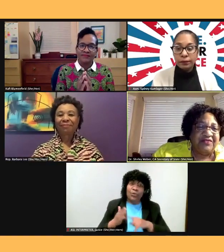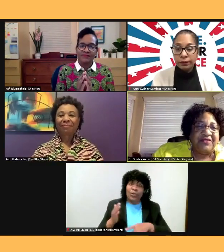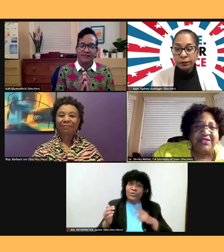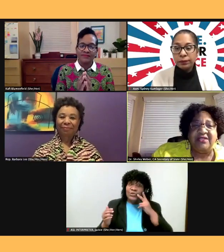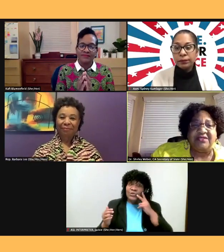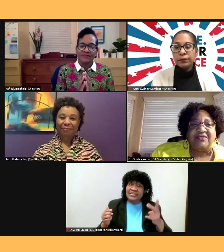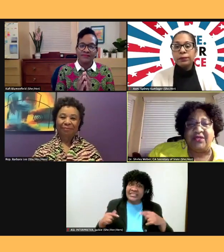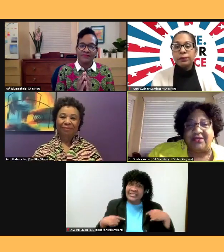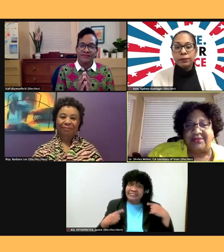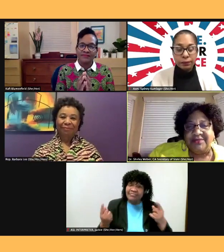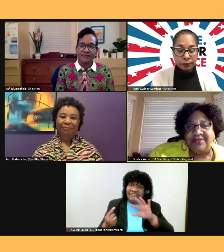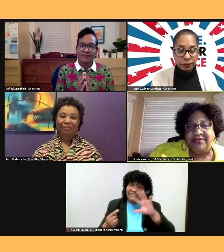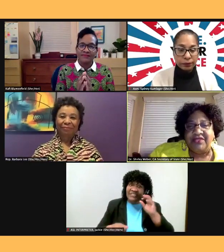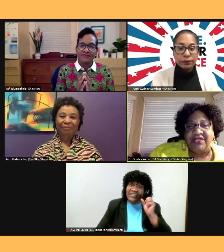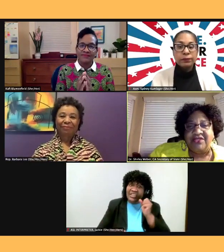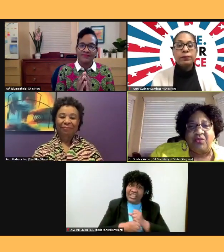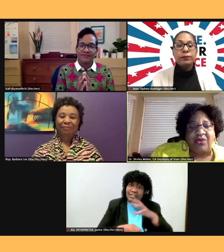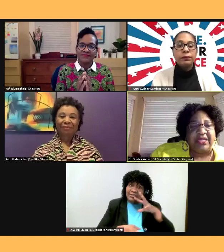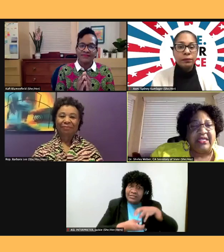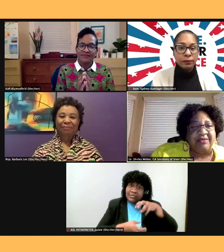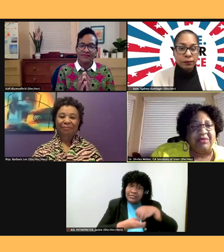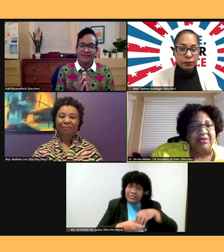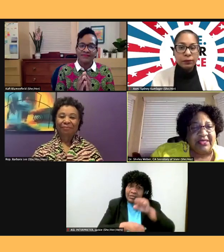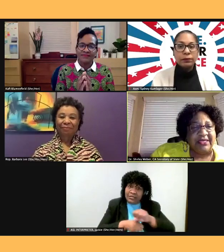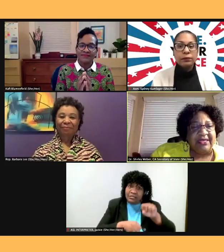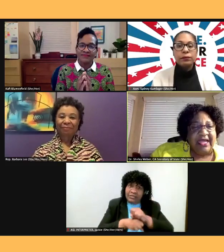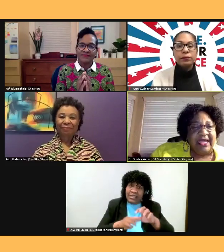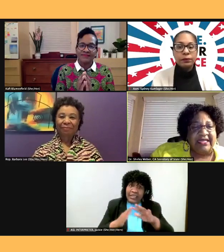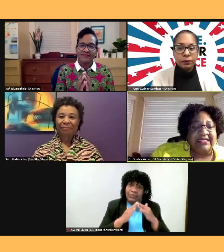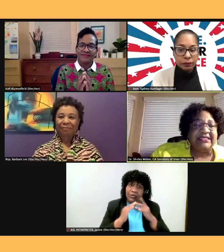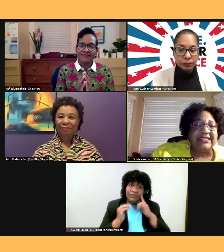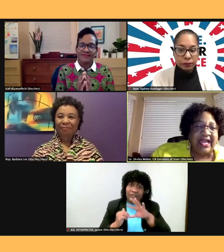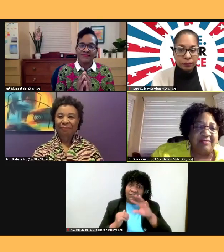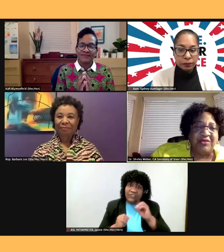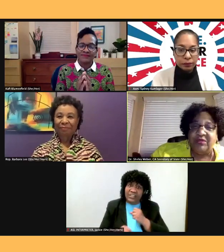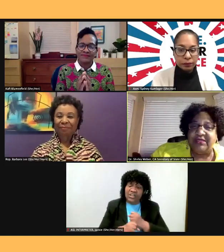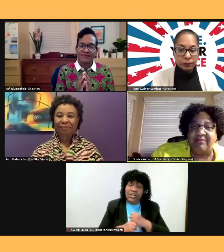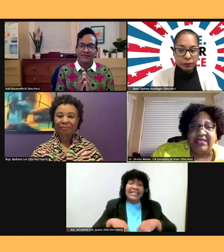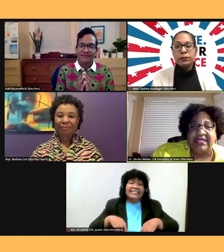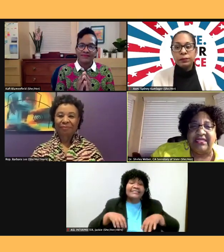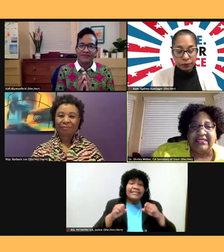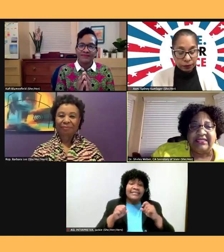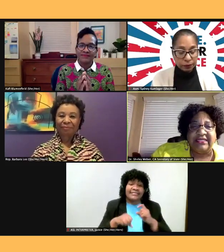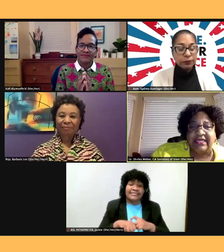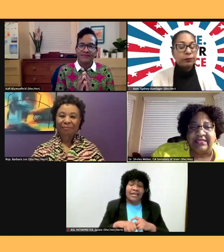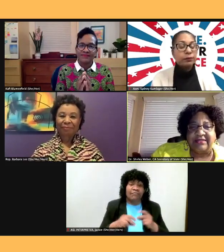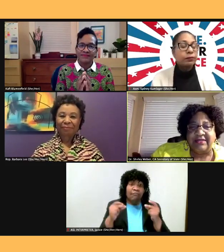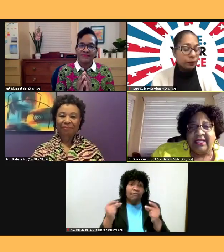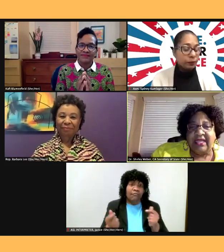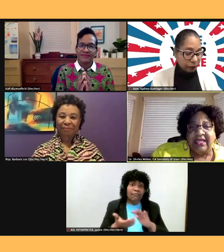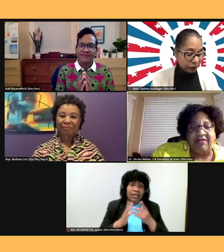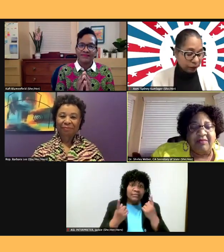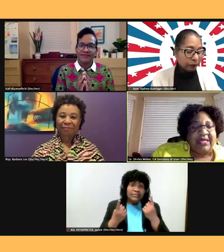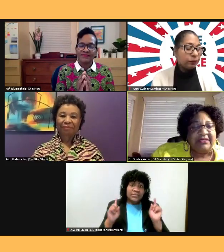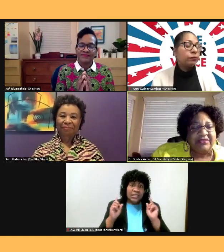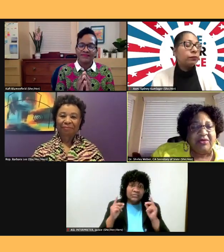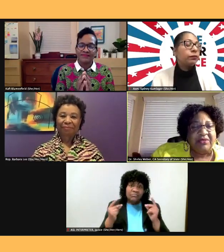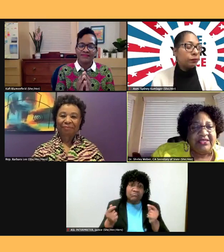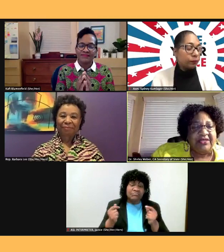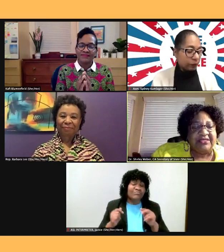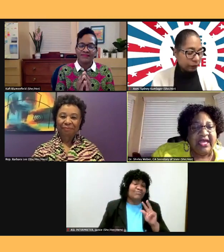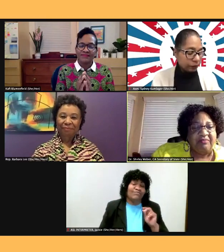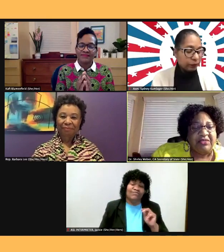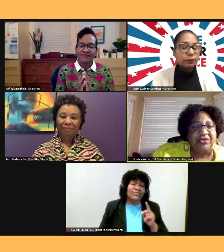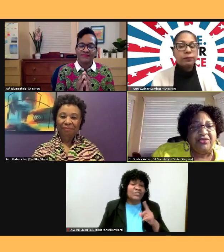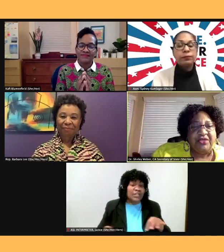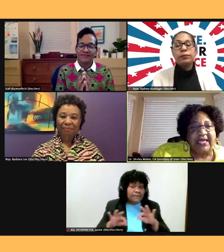struggle, 50 years of working in community, and it takes time and you will not be an instant success. And everybody is going to put in their time, but do your